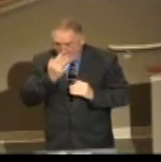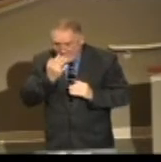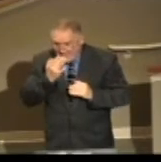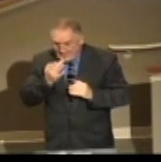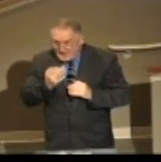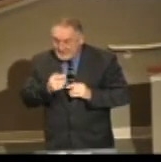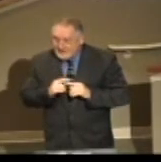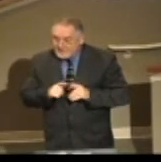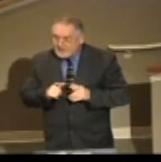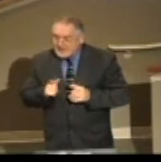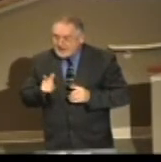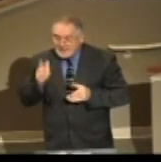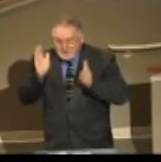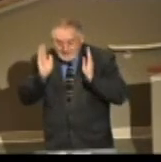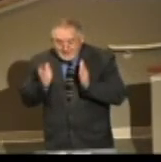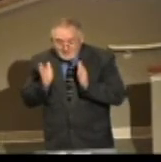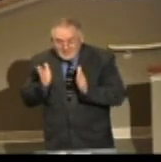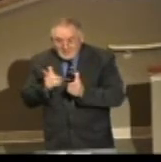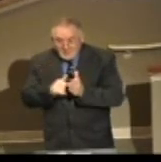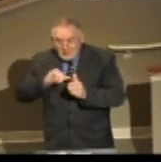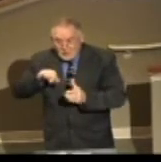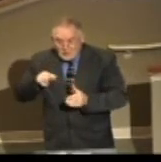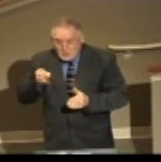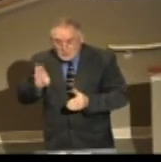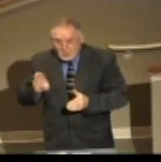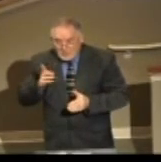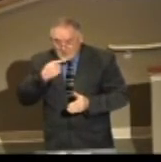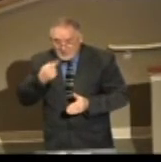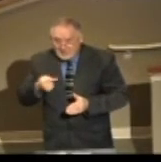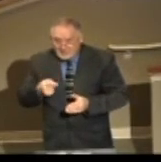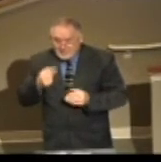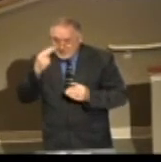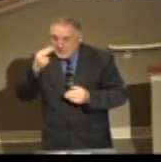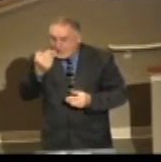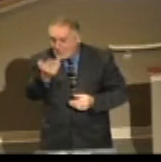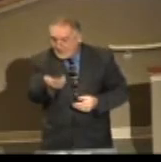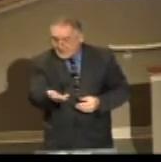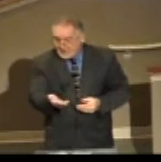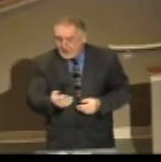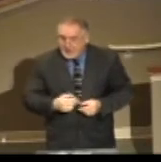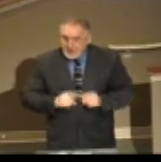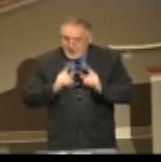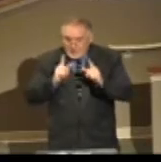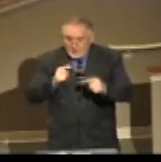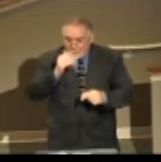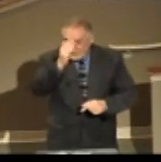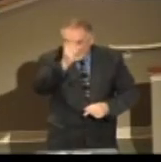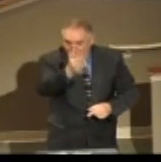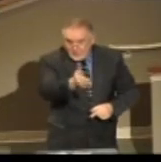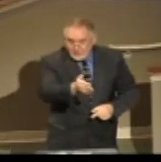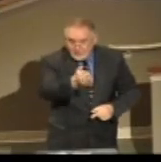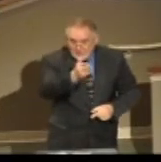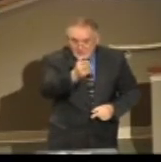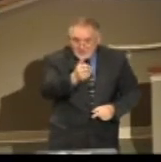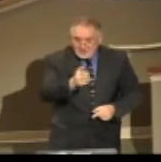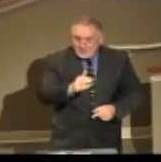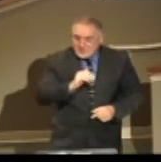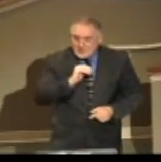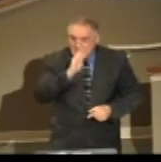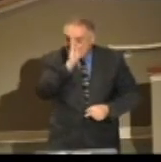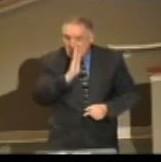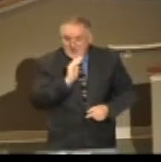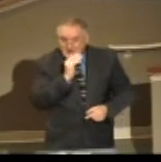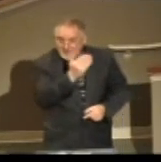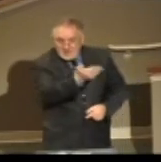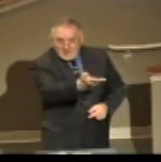But I want you to listen to what Job said. I love this. He said, Behold, I go forward. He's not there.